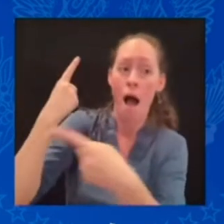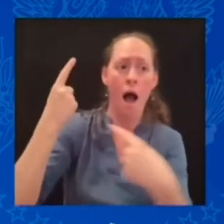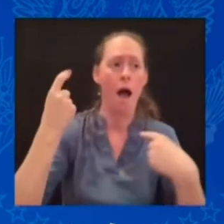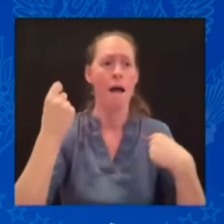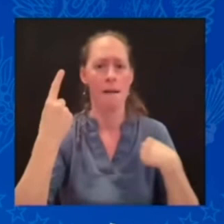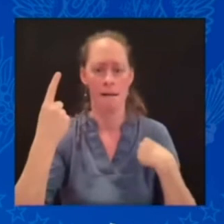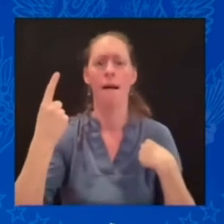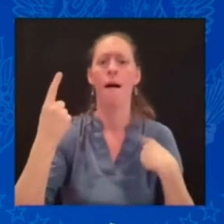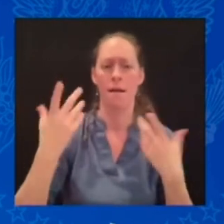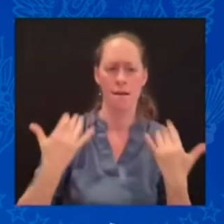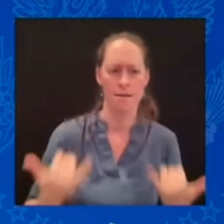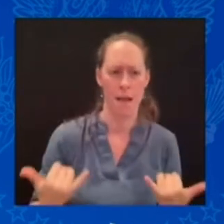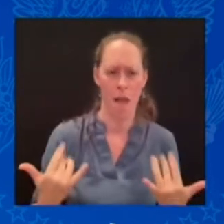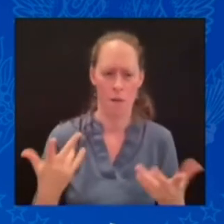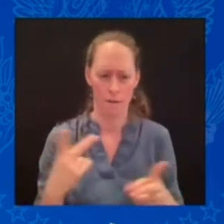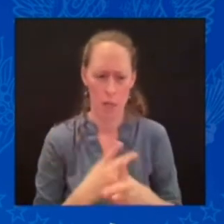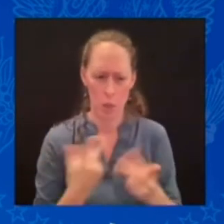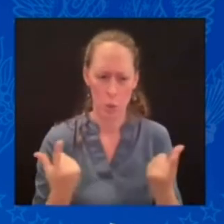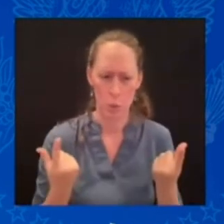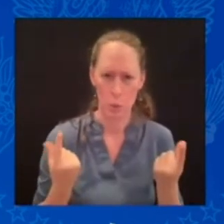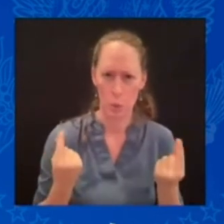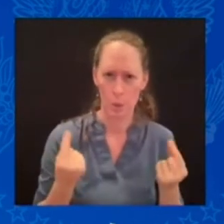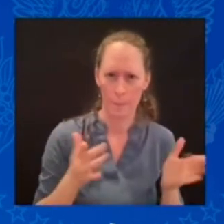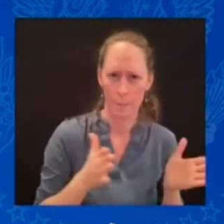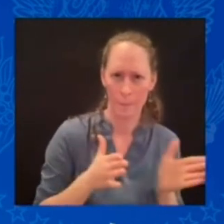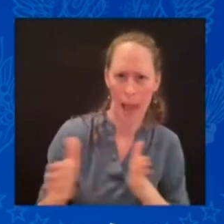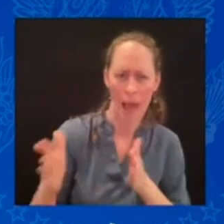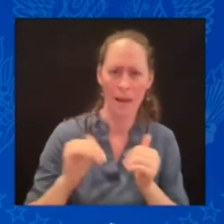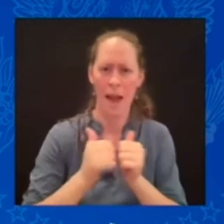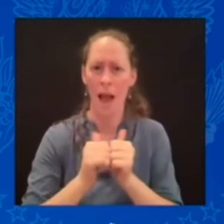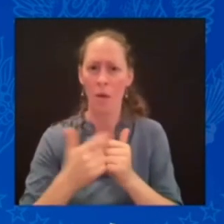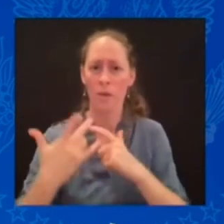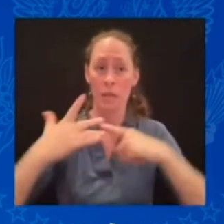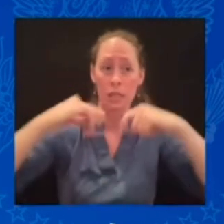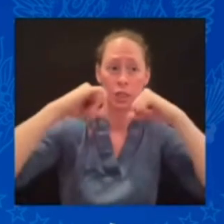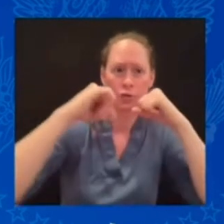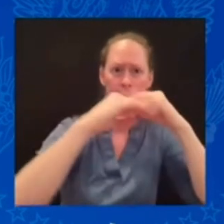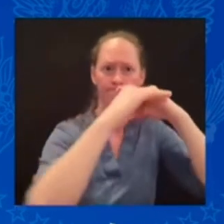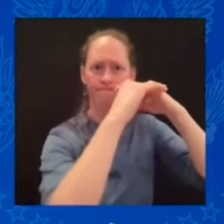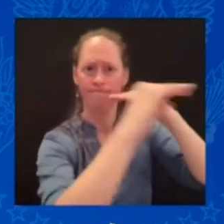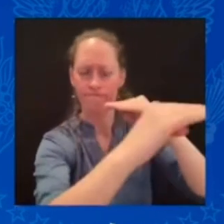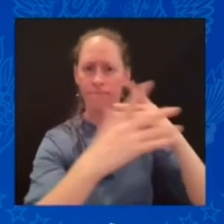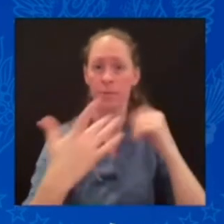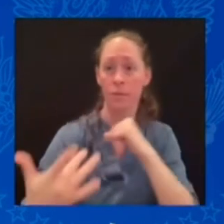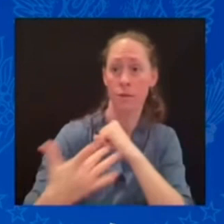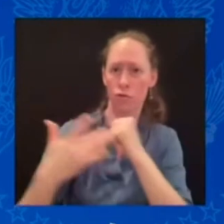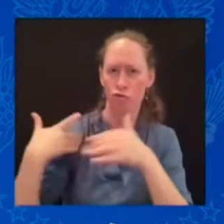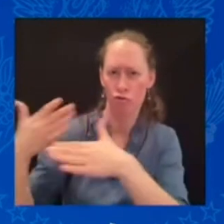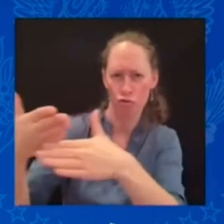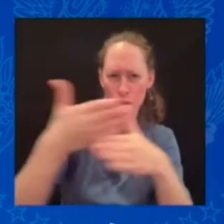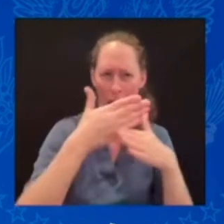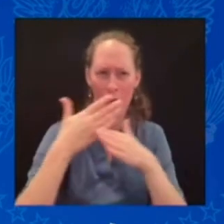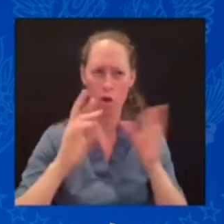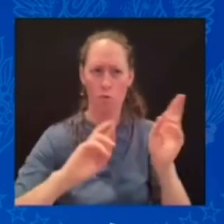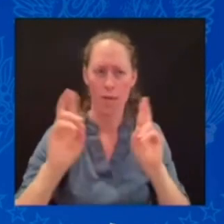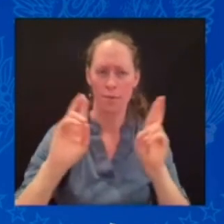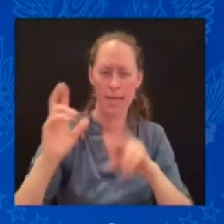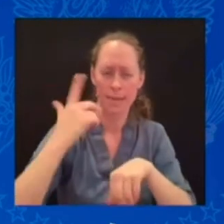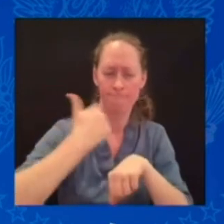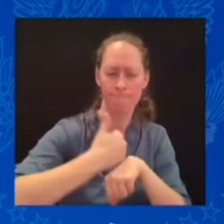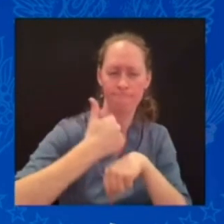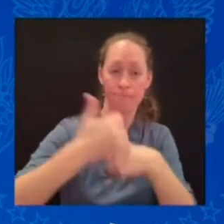were also discussed there and a lot of time and thoughts were presented